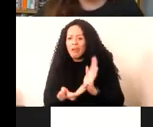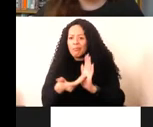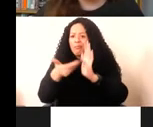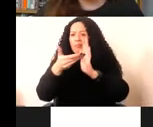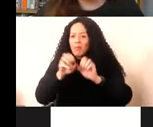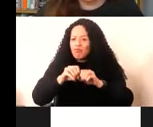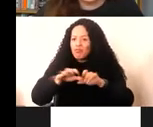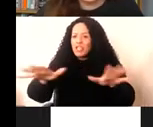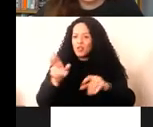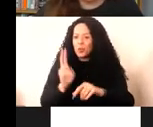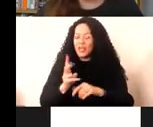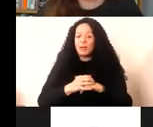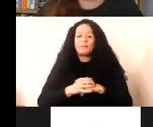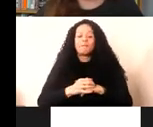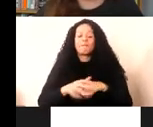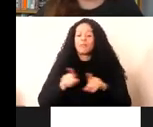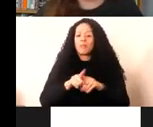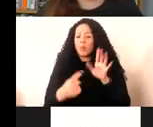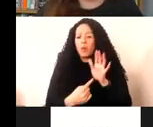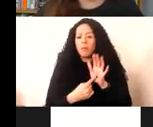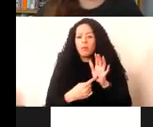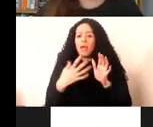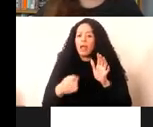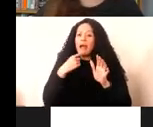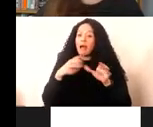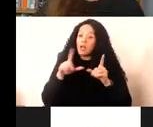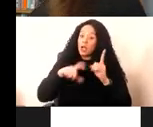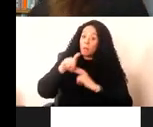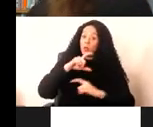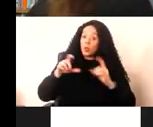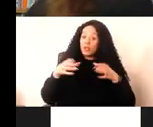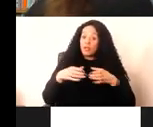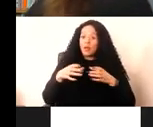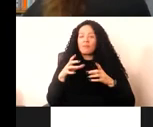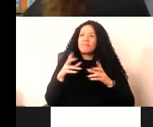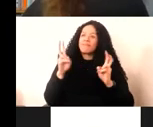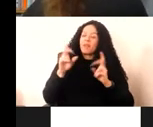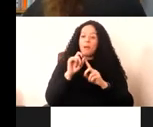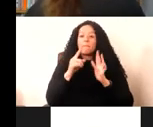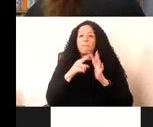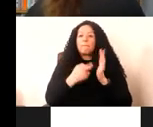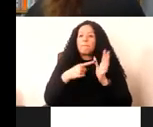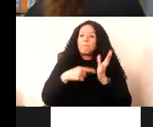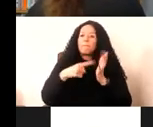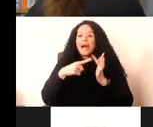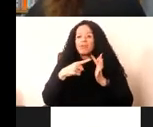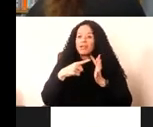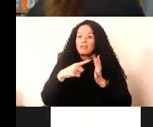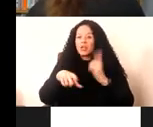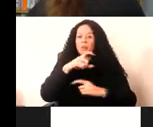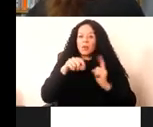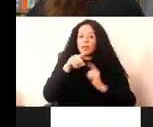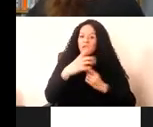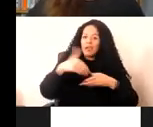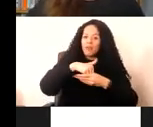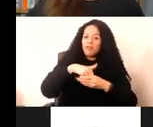importantly, an amateur community or pirate community involved in taking on the tasks of